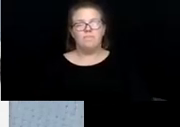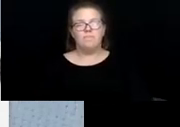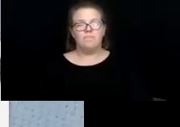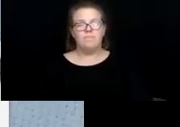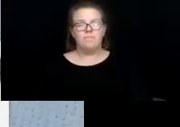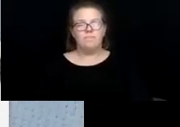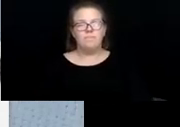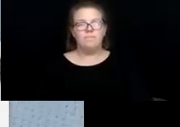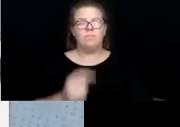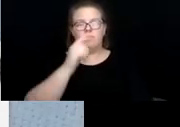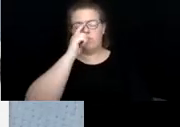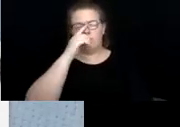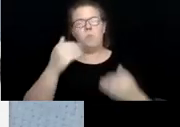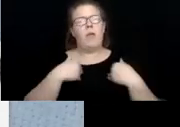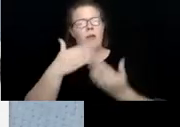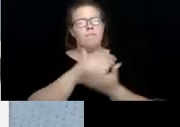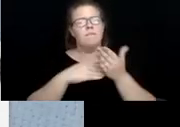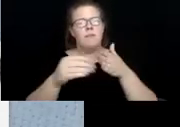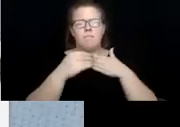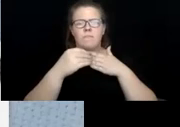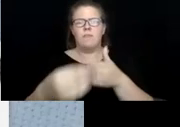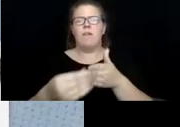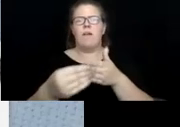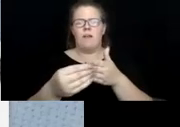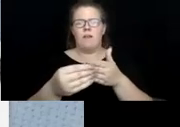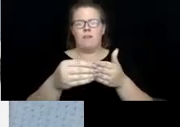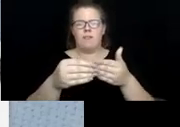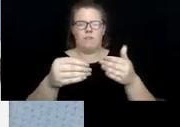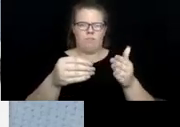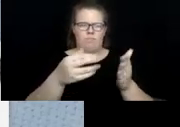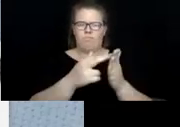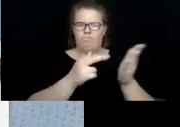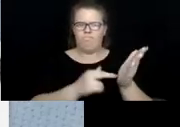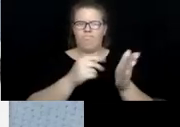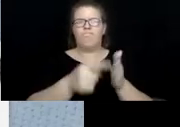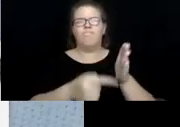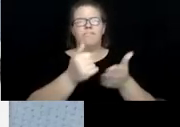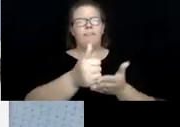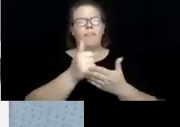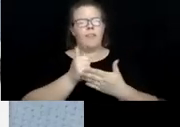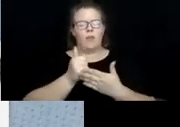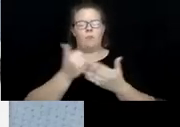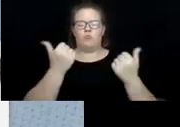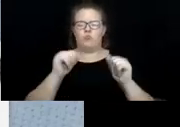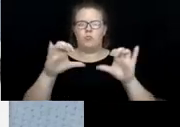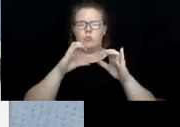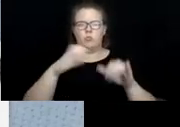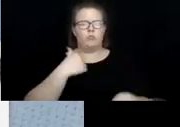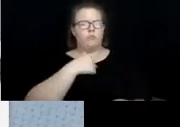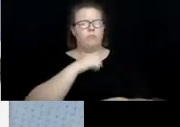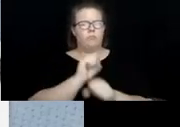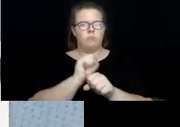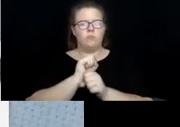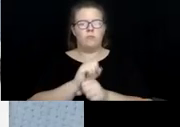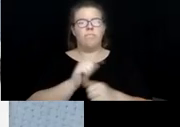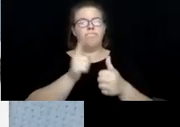We have some guiding principles that, um, help us when we are trying to do our job. One